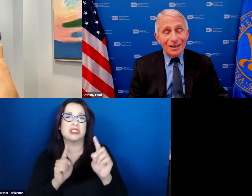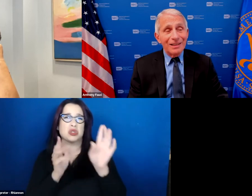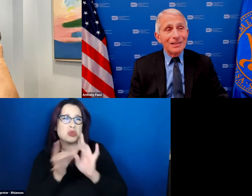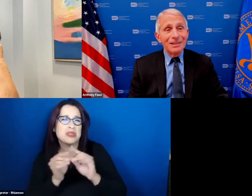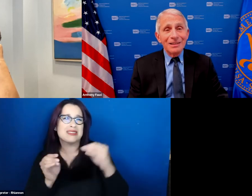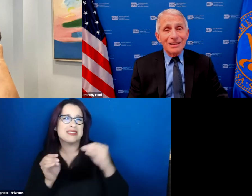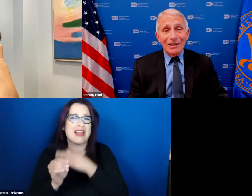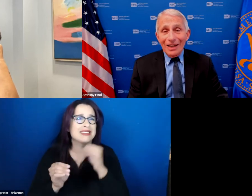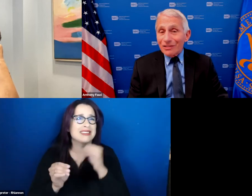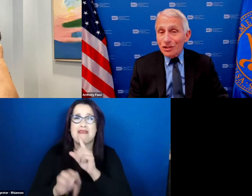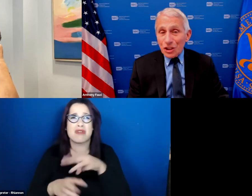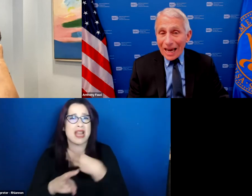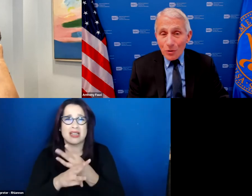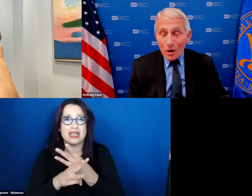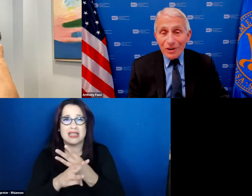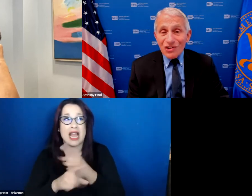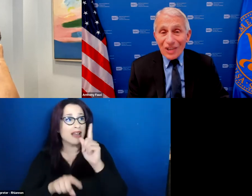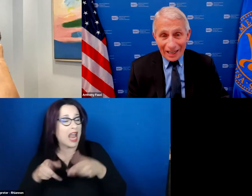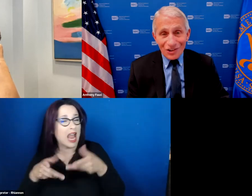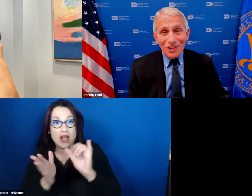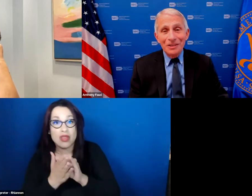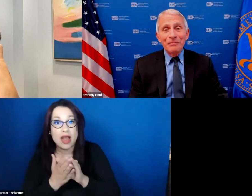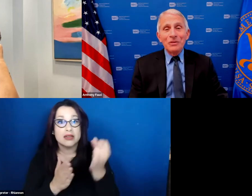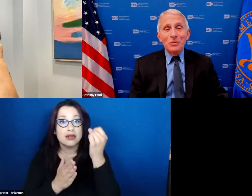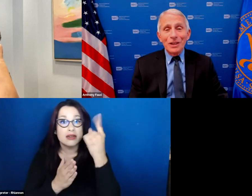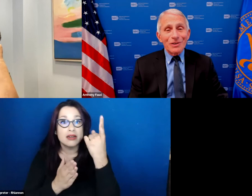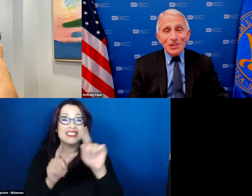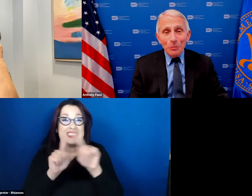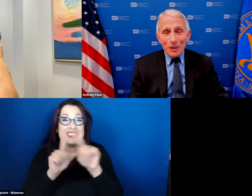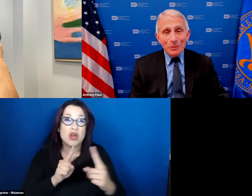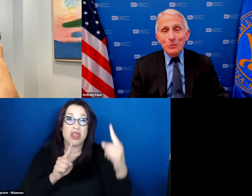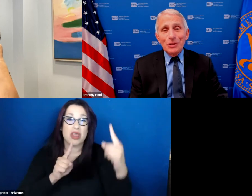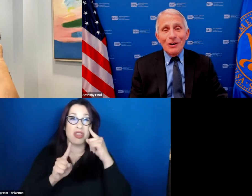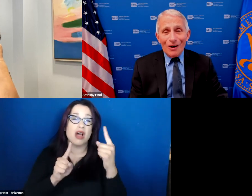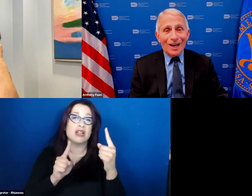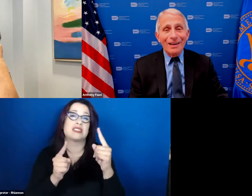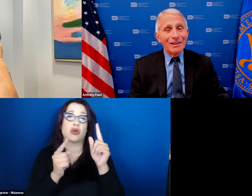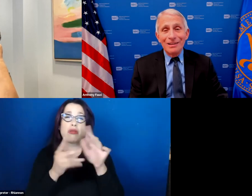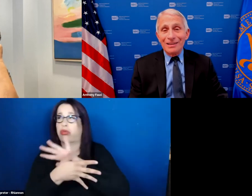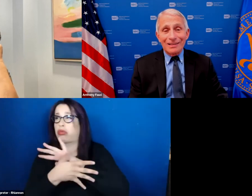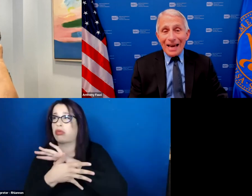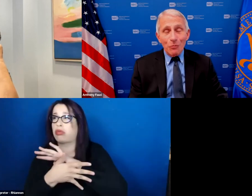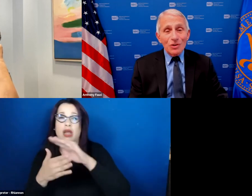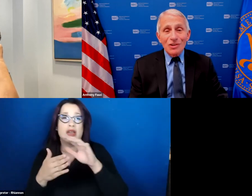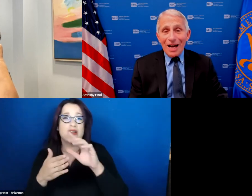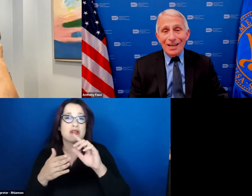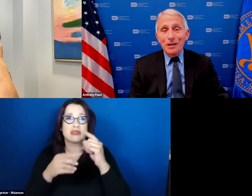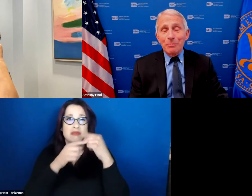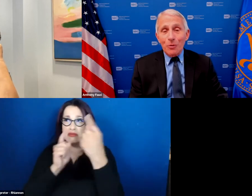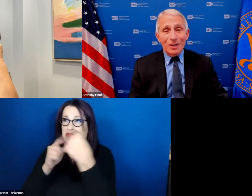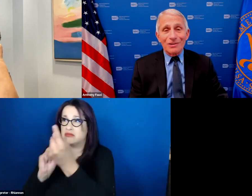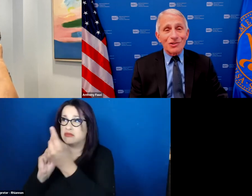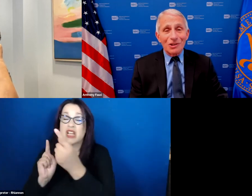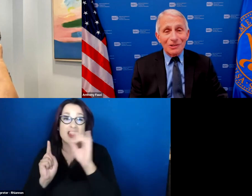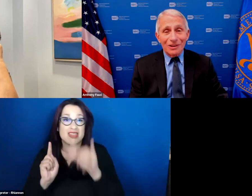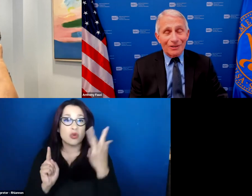reality that led to January 6th when there are still people who deny that that was not an